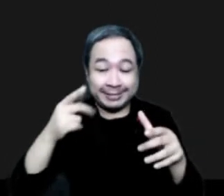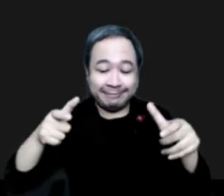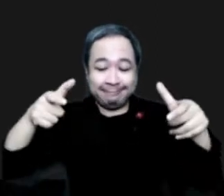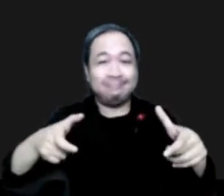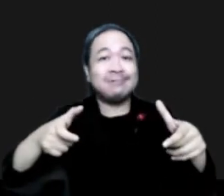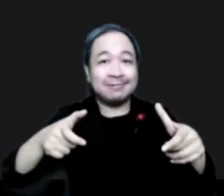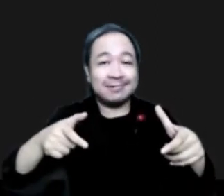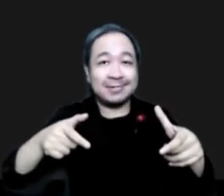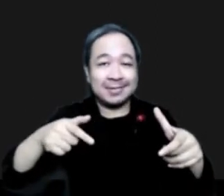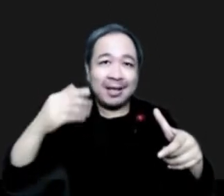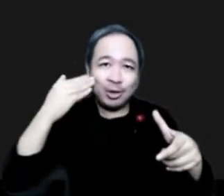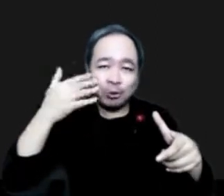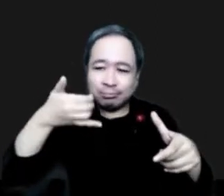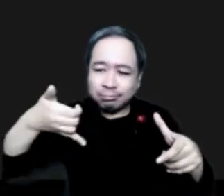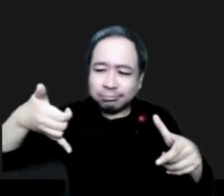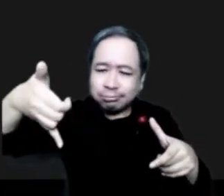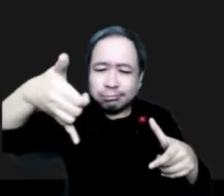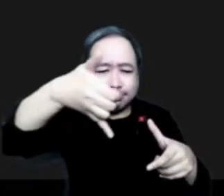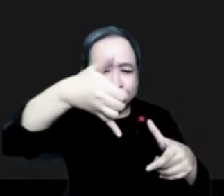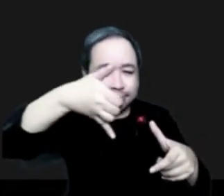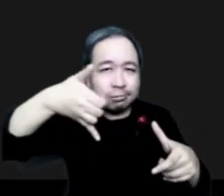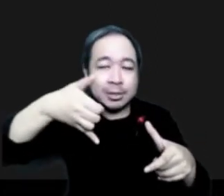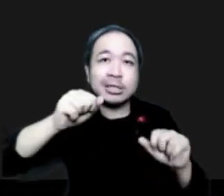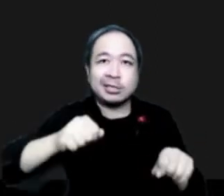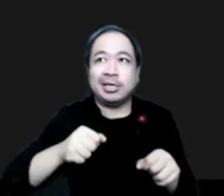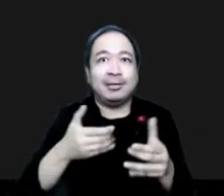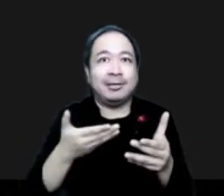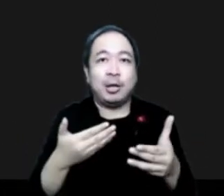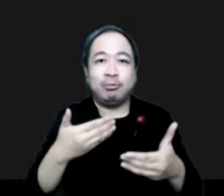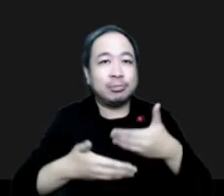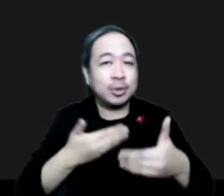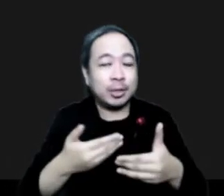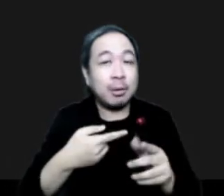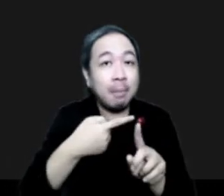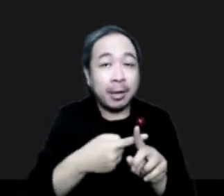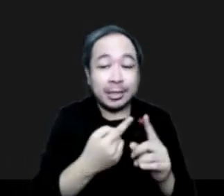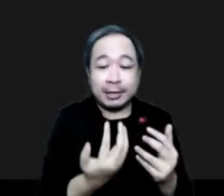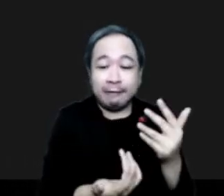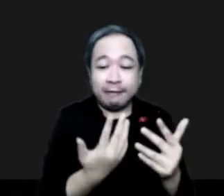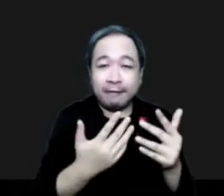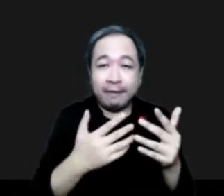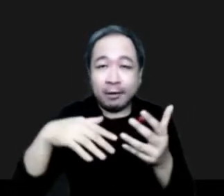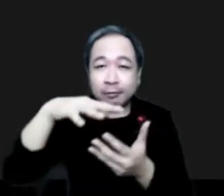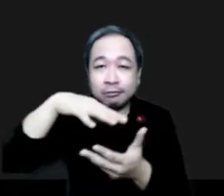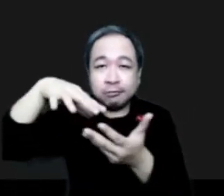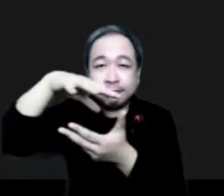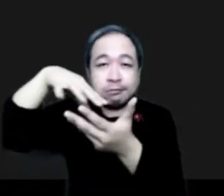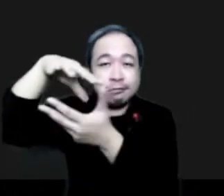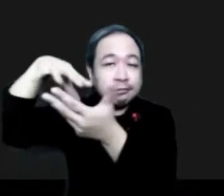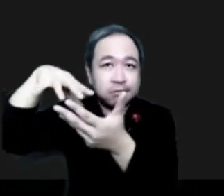Those are operational now, including the smoke, I believe became operational in December of 2020.